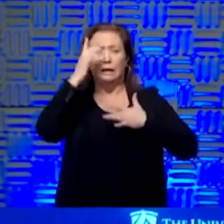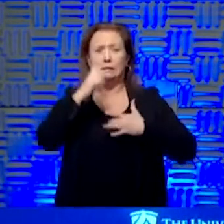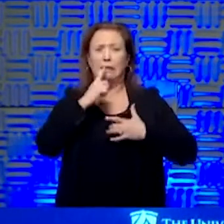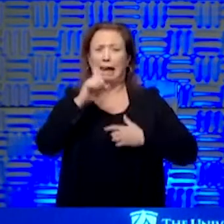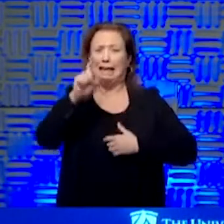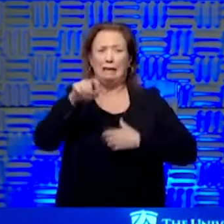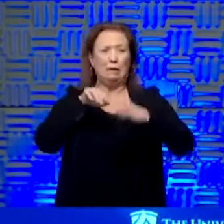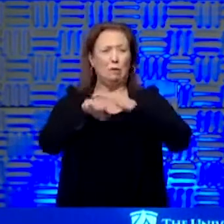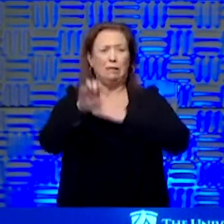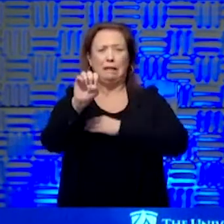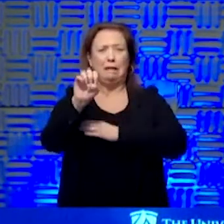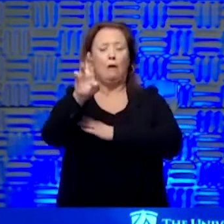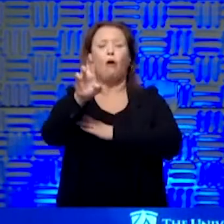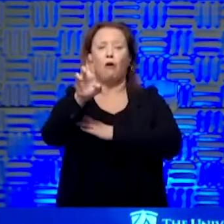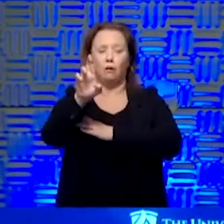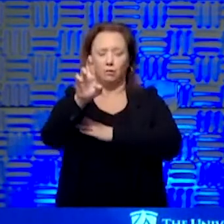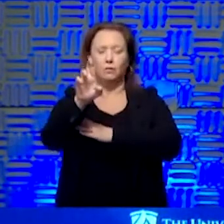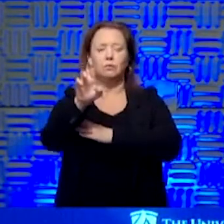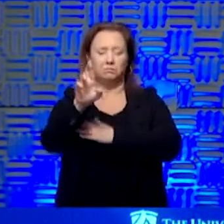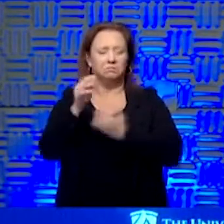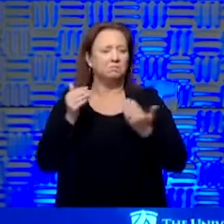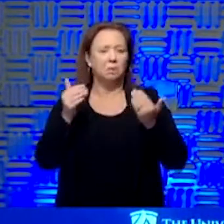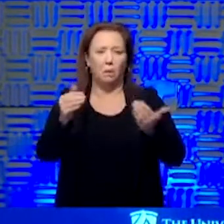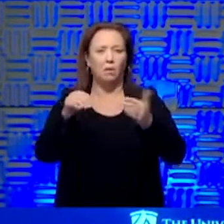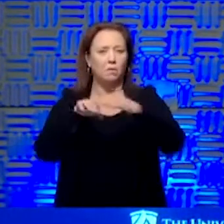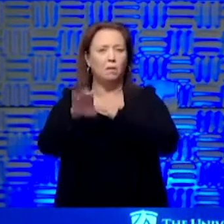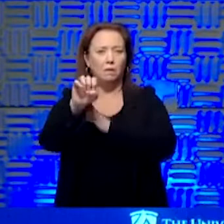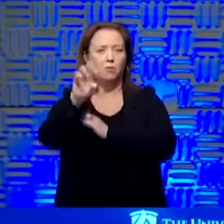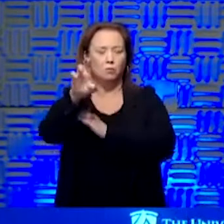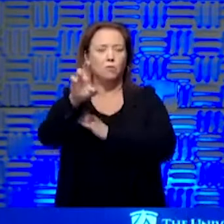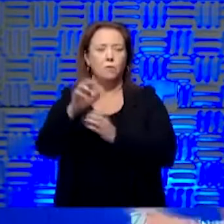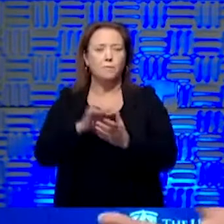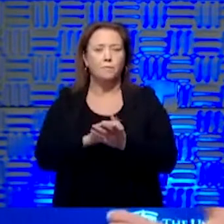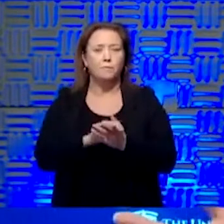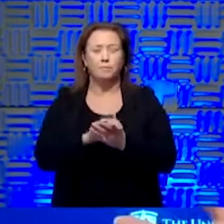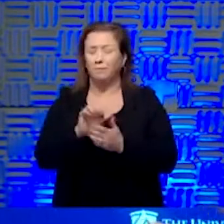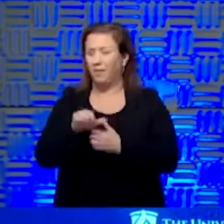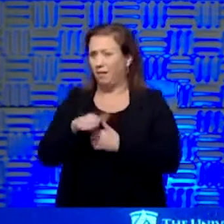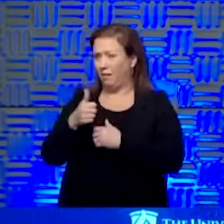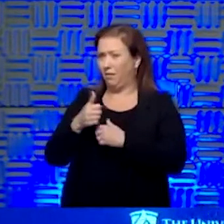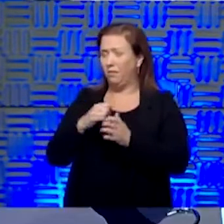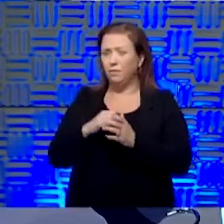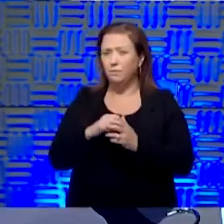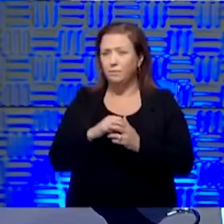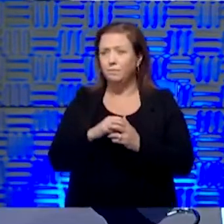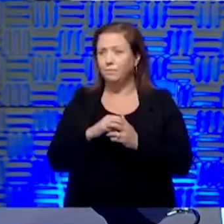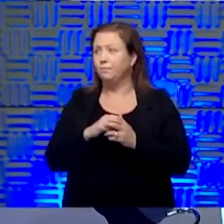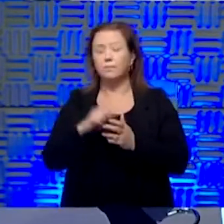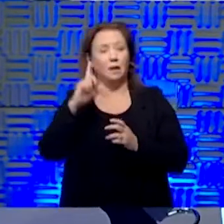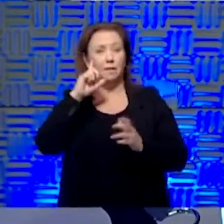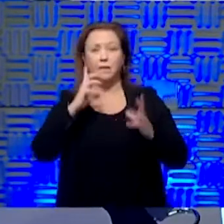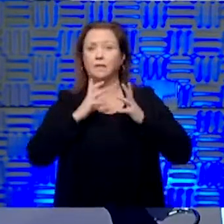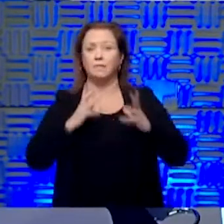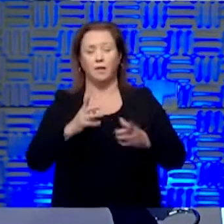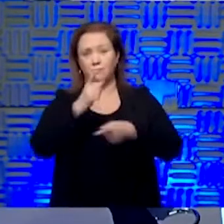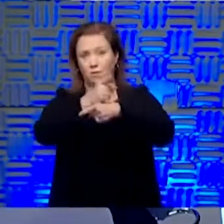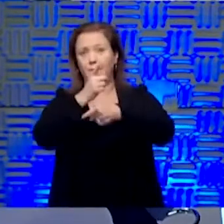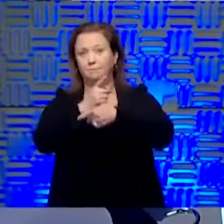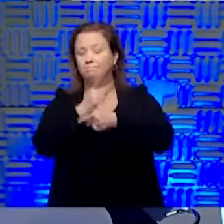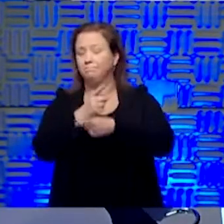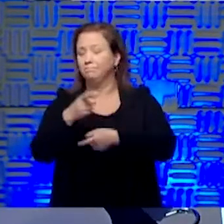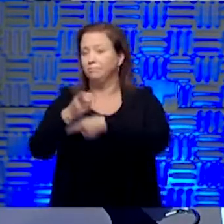gosh, I've to go to the emergency room, it's probably better to just go ahead and go to the emergency room like that. Any other guidance for our team? I think it's spot on, Dr. Stites.